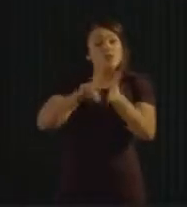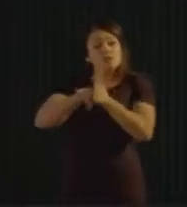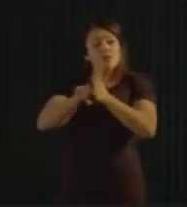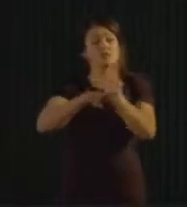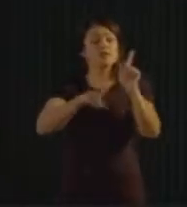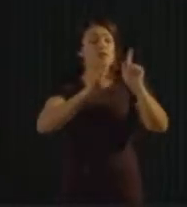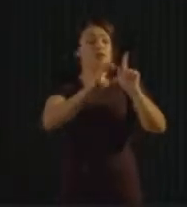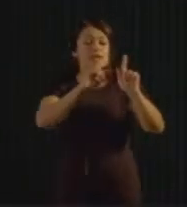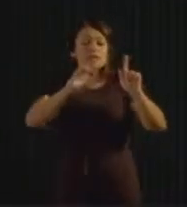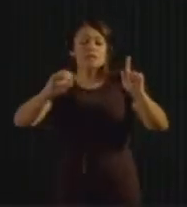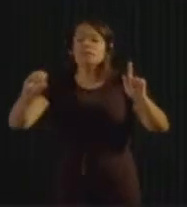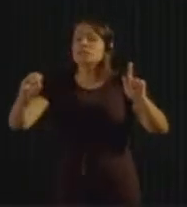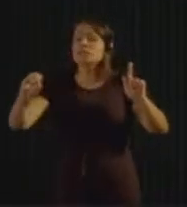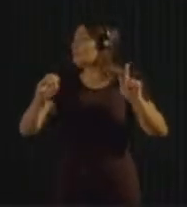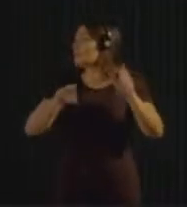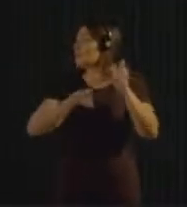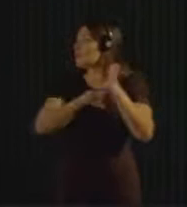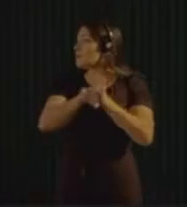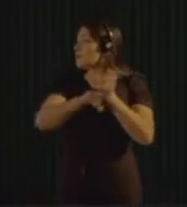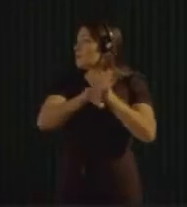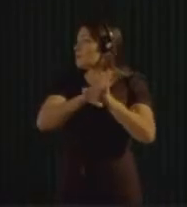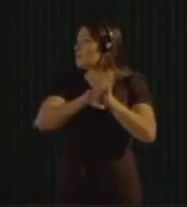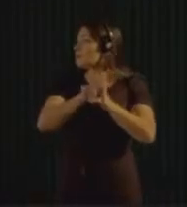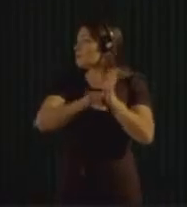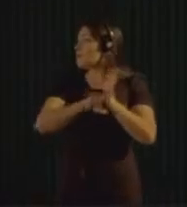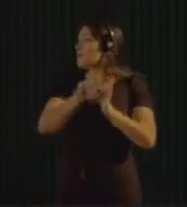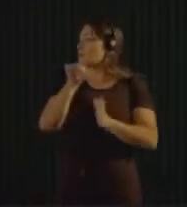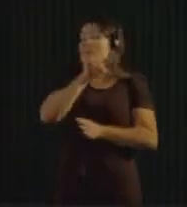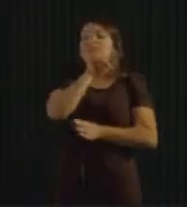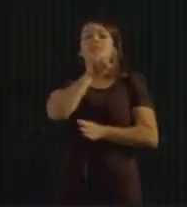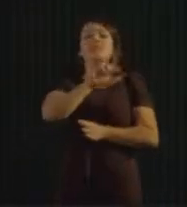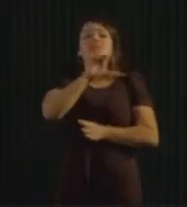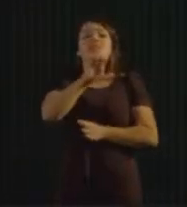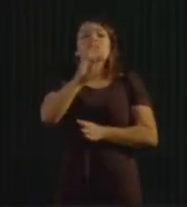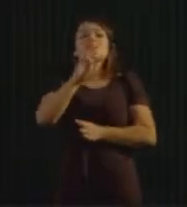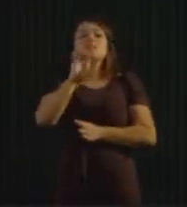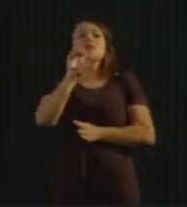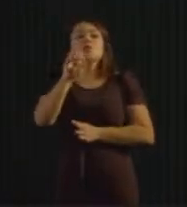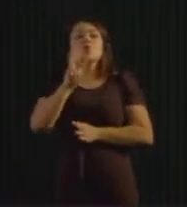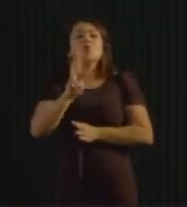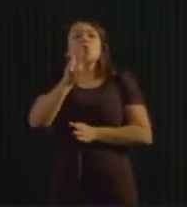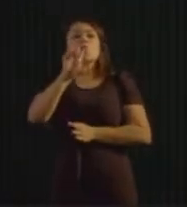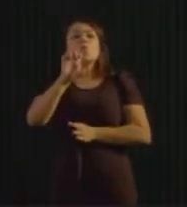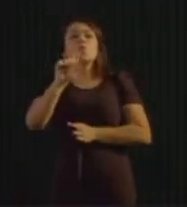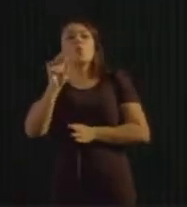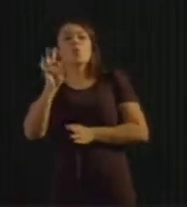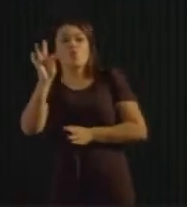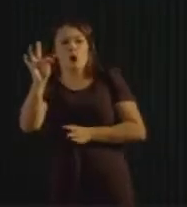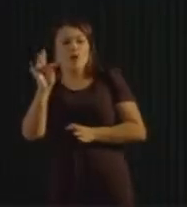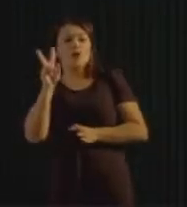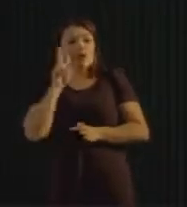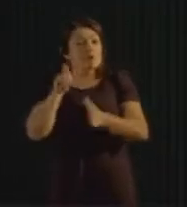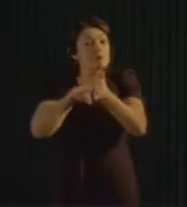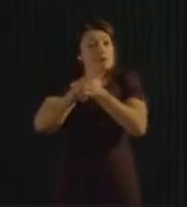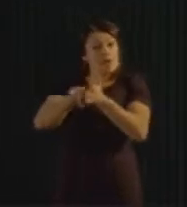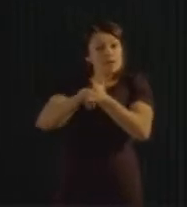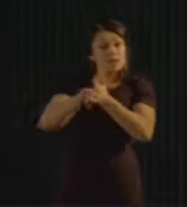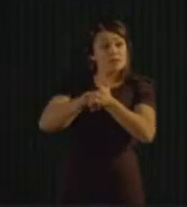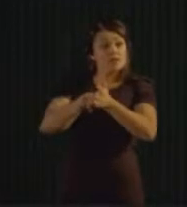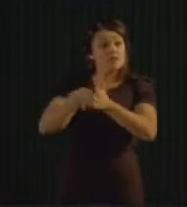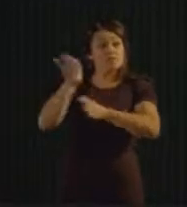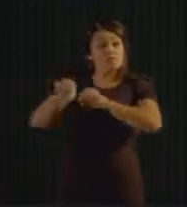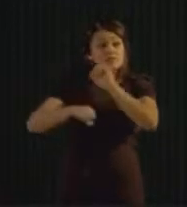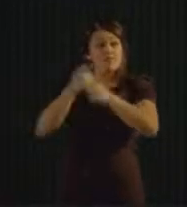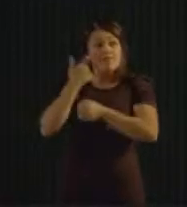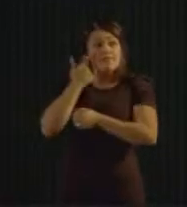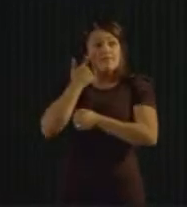Waste International's homepage and look and see what we are doing for the moment. It's a huge impact for the zero waste thinking right now for